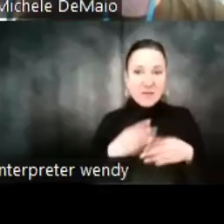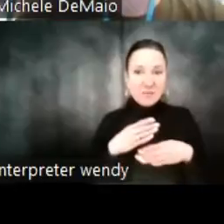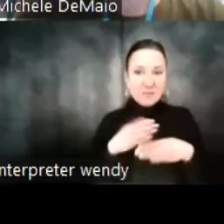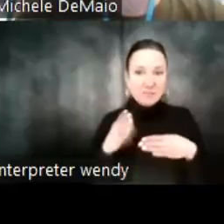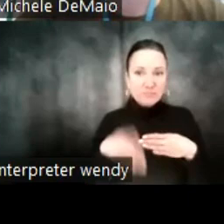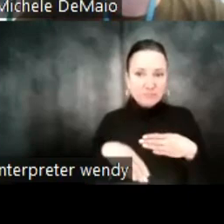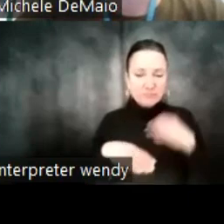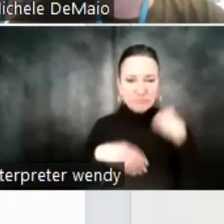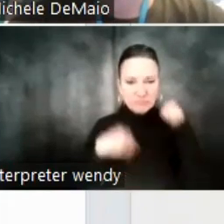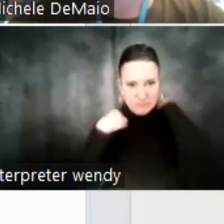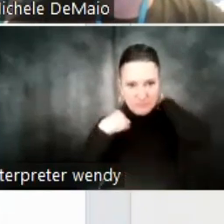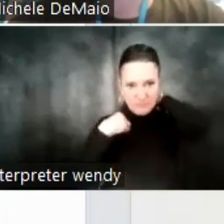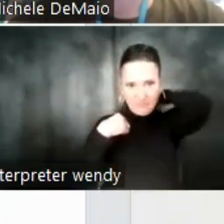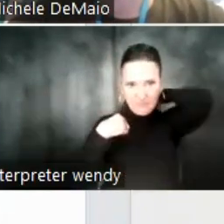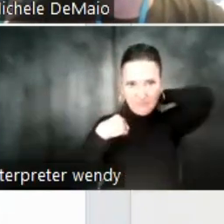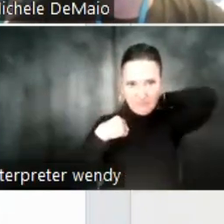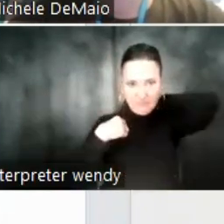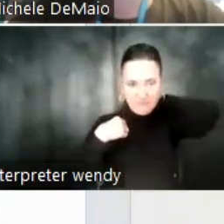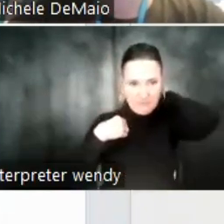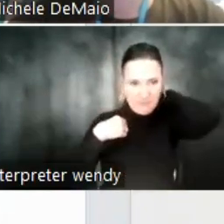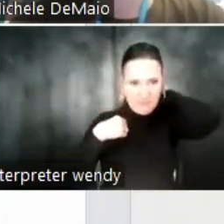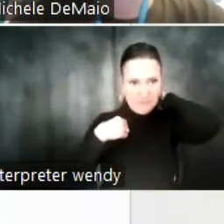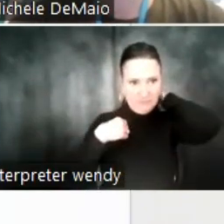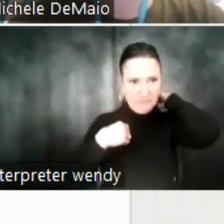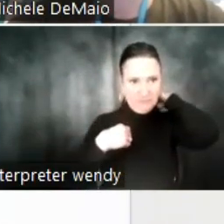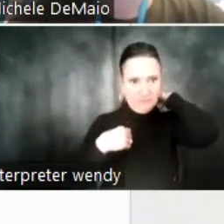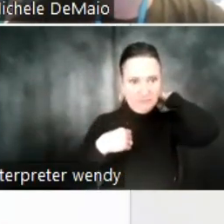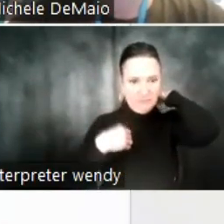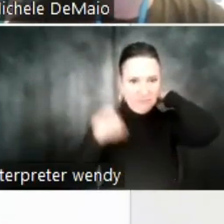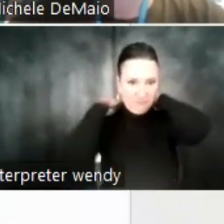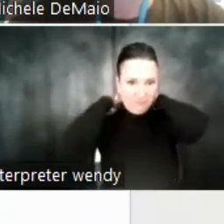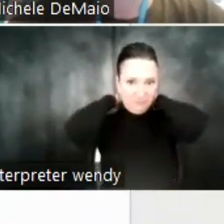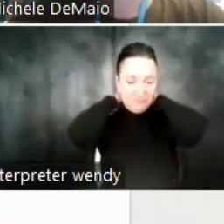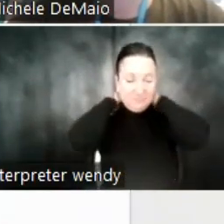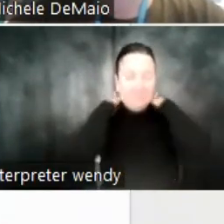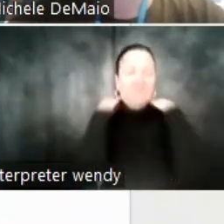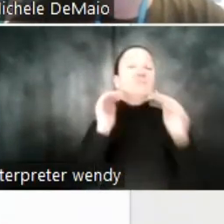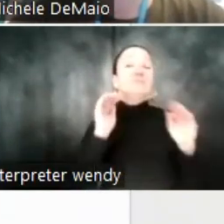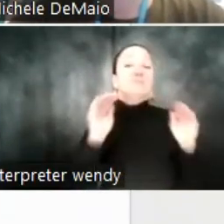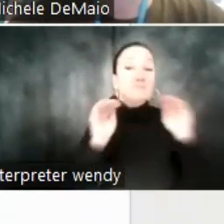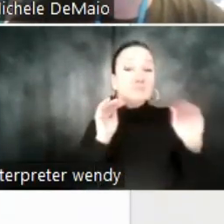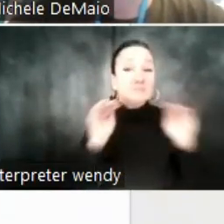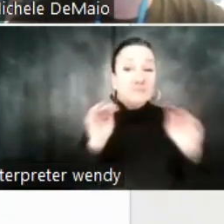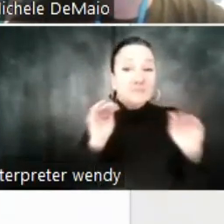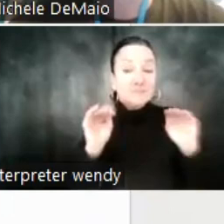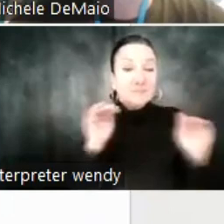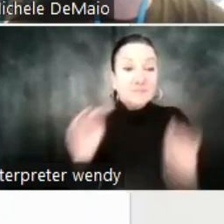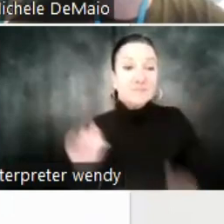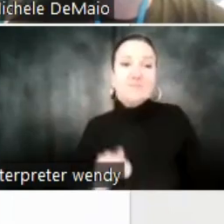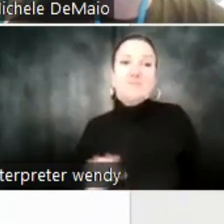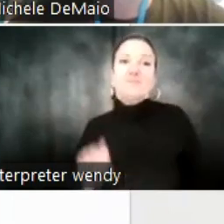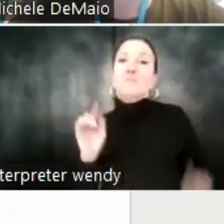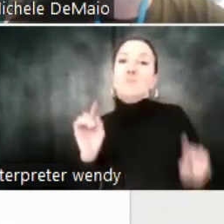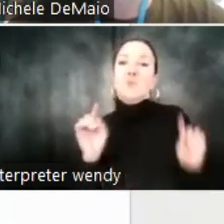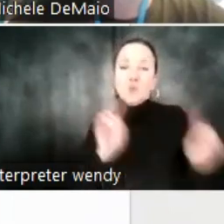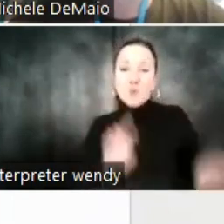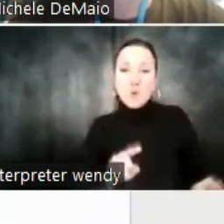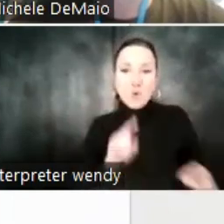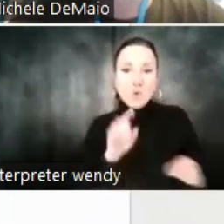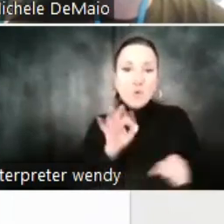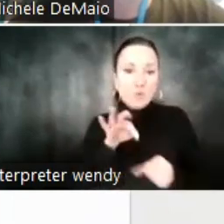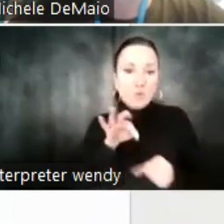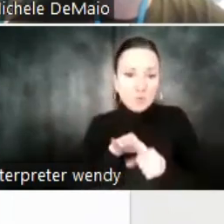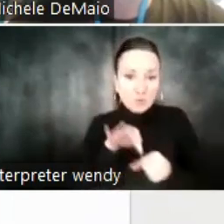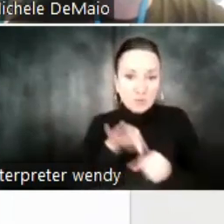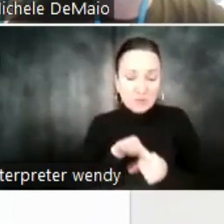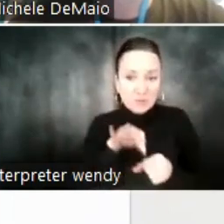guest. So let me go back to the top. And just, again, a reminder, if you came in a little late, we'd love for you to be part of